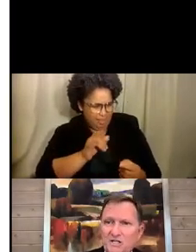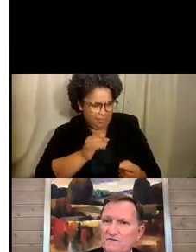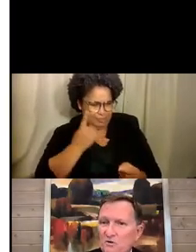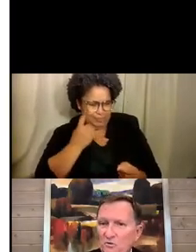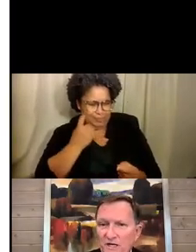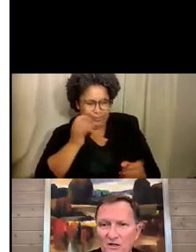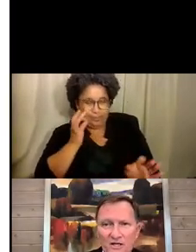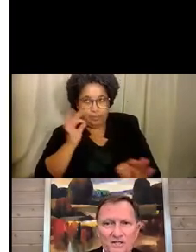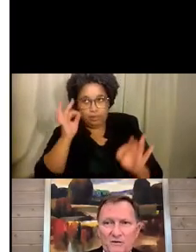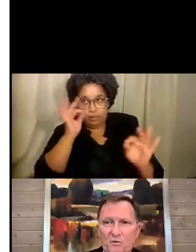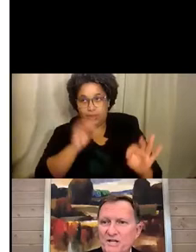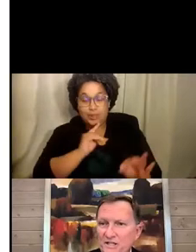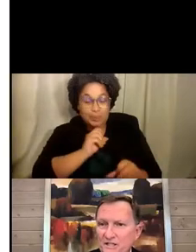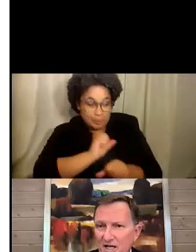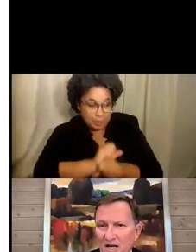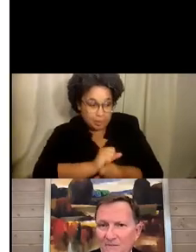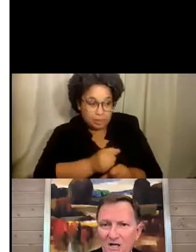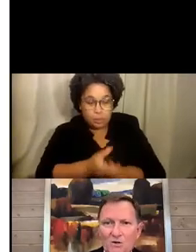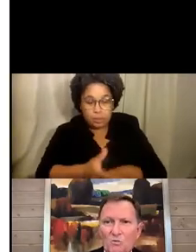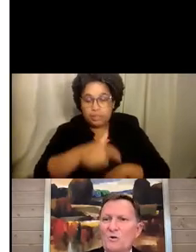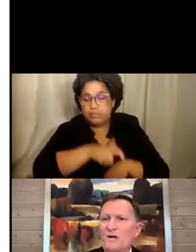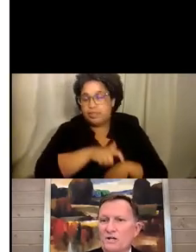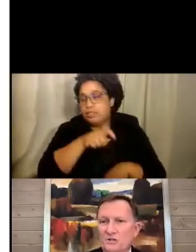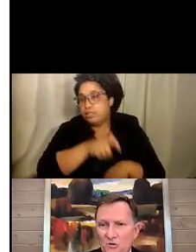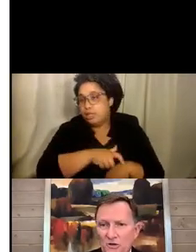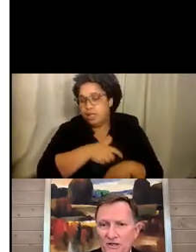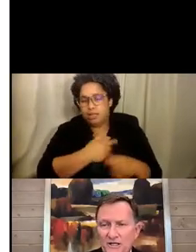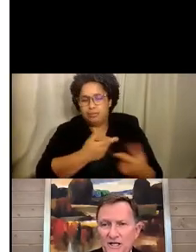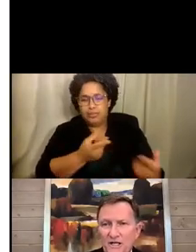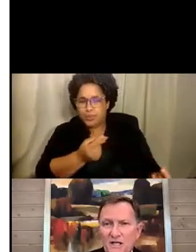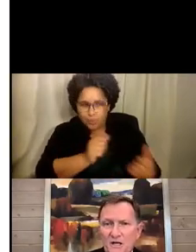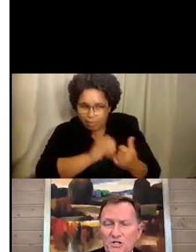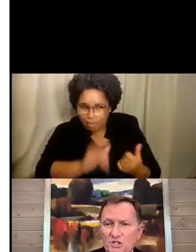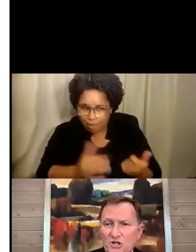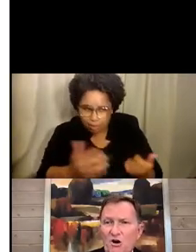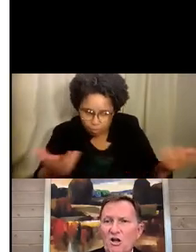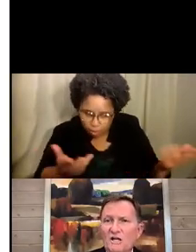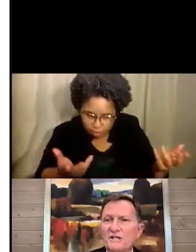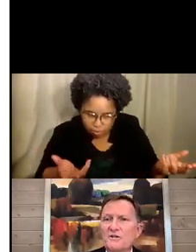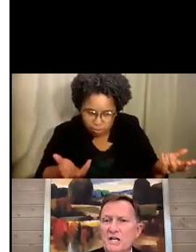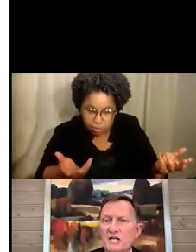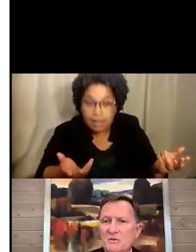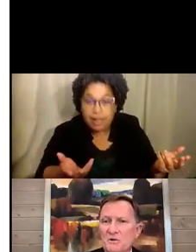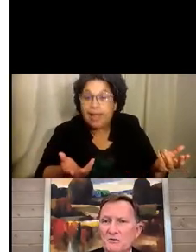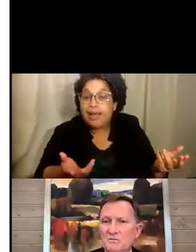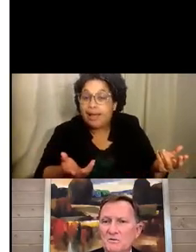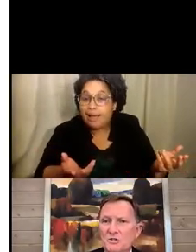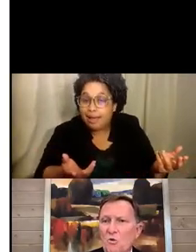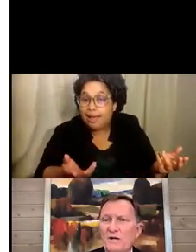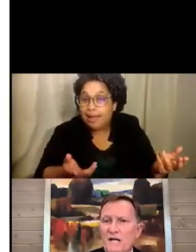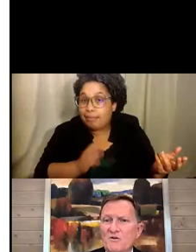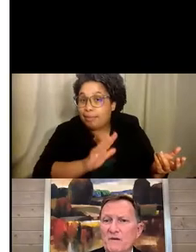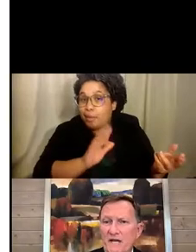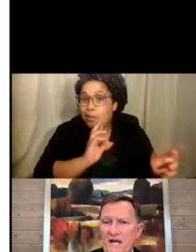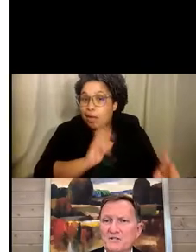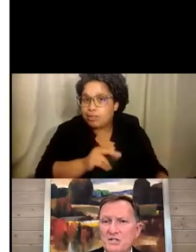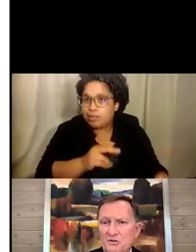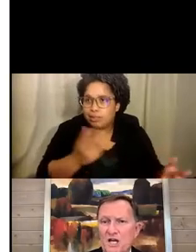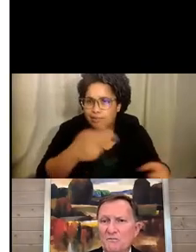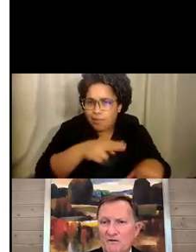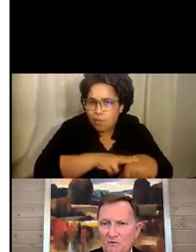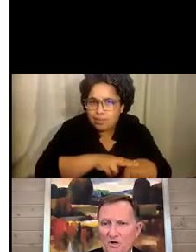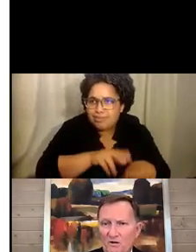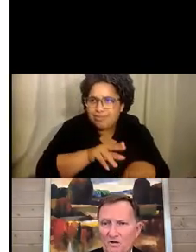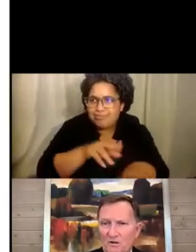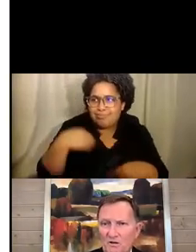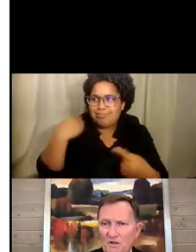Is this for real? Is it a waste of time? What are we going to do with it? Which is all understandable. No one had ever been asked to do